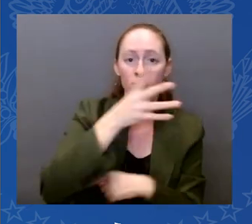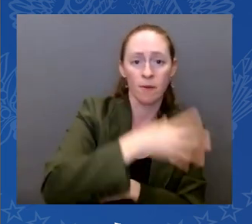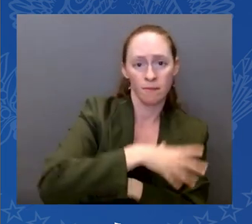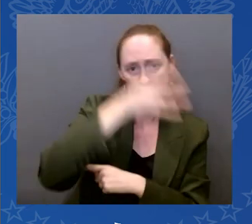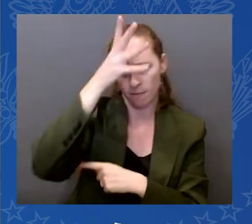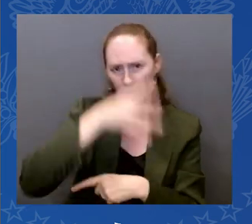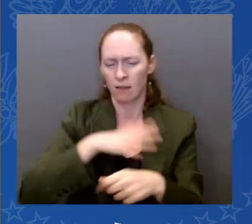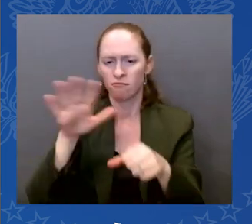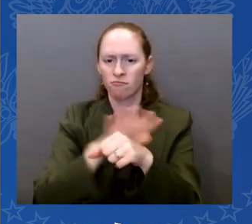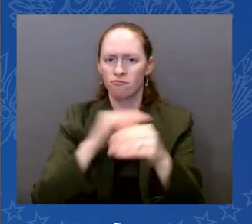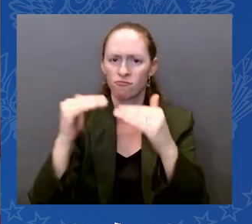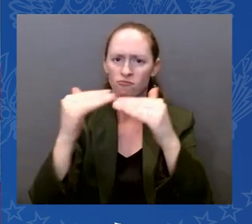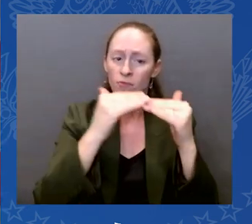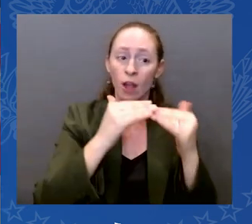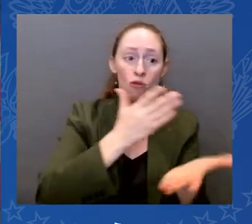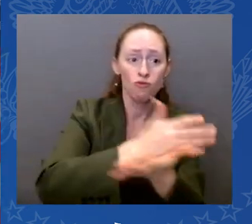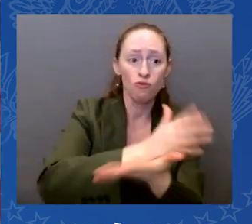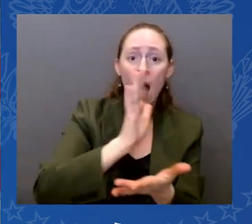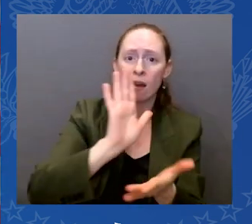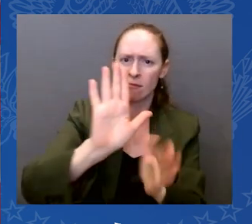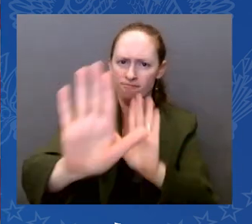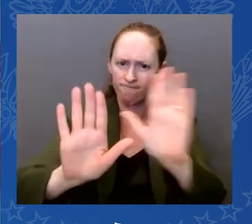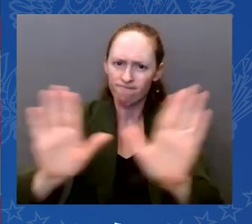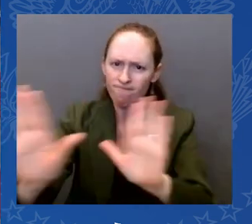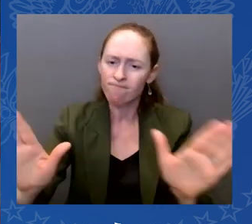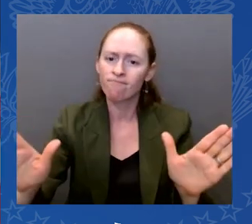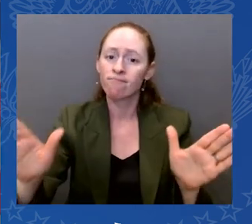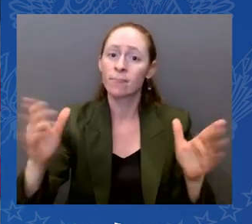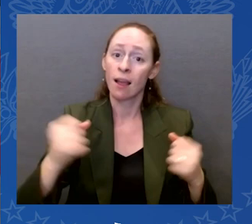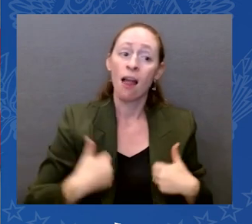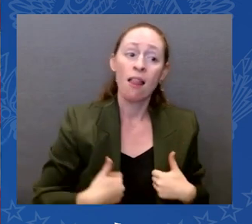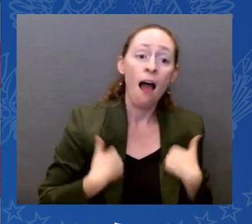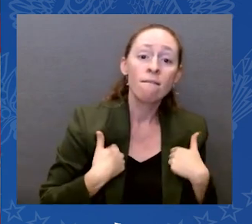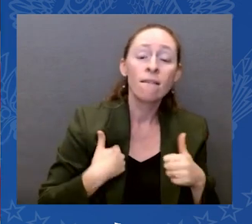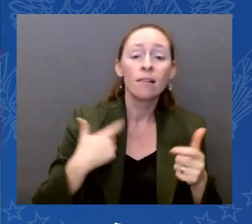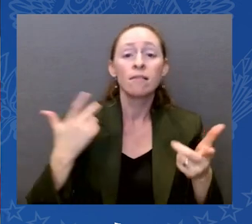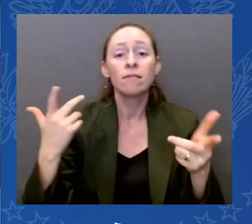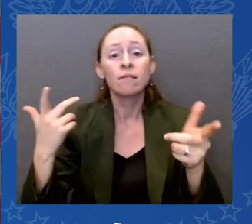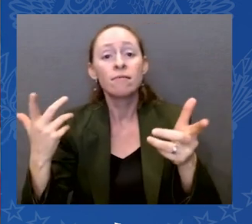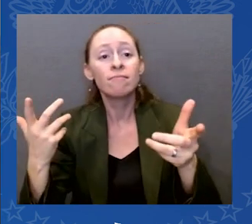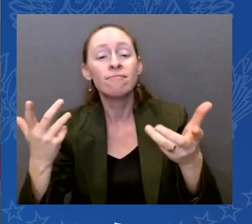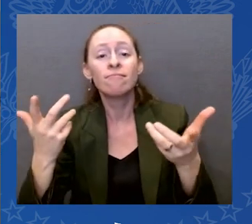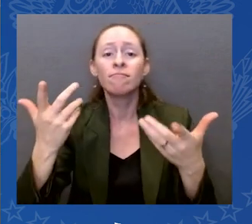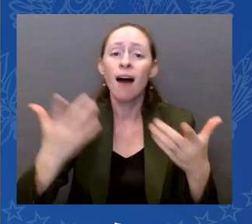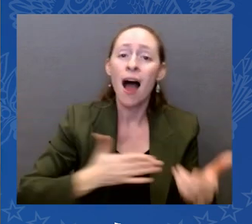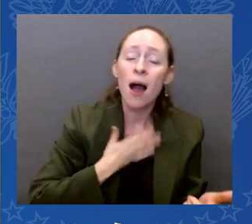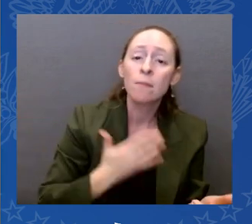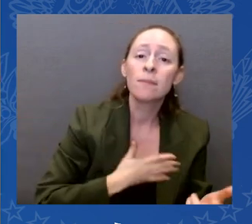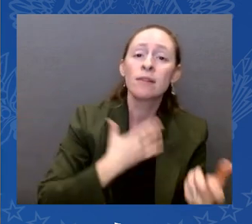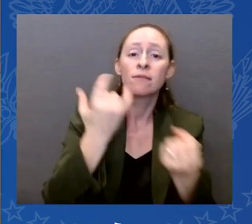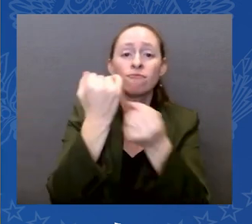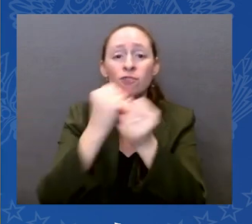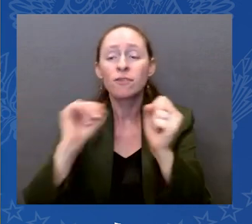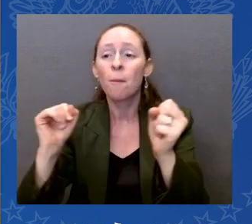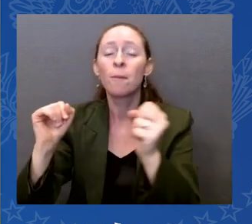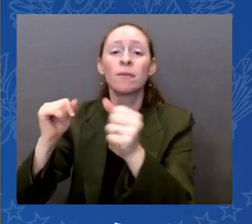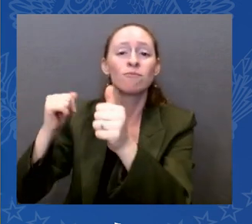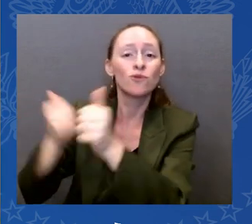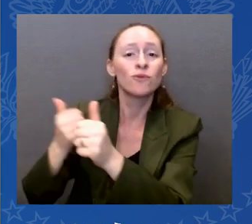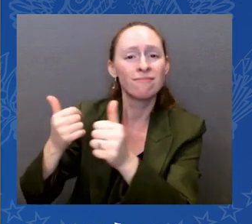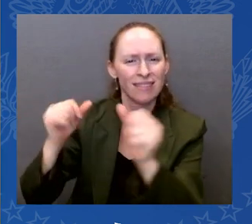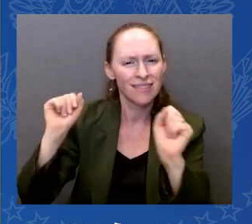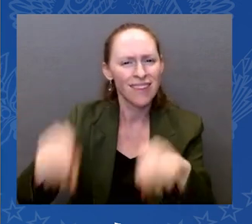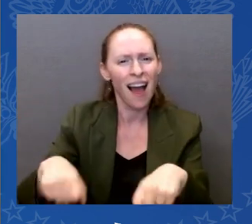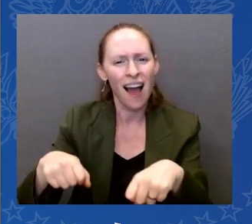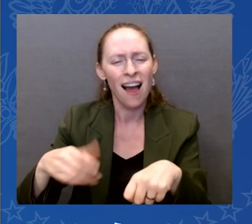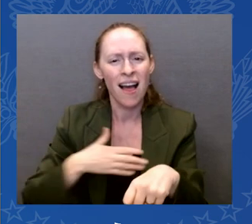lived up to that, but we've never, ever walked away from it. And so I would respectfully suggest it's the responsibility of your organization and every